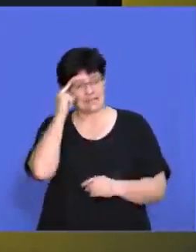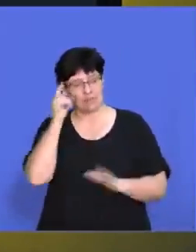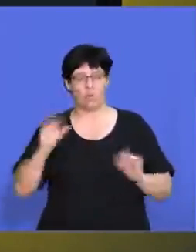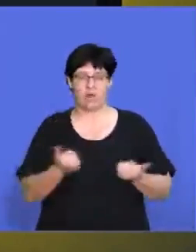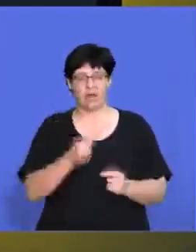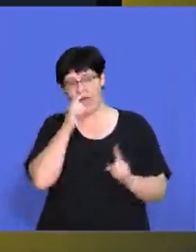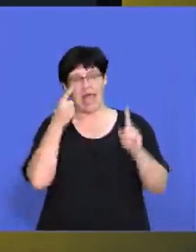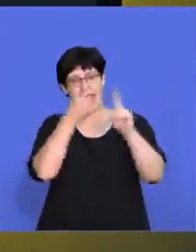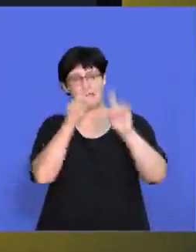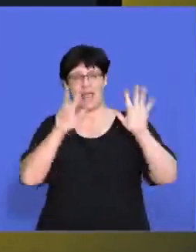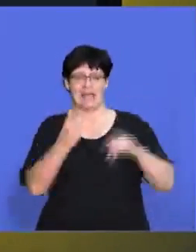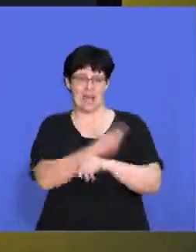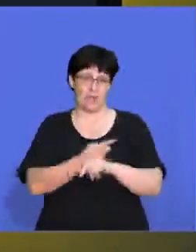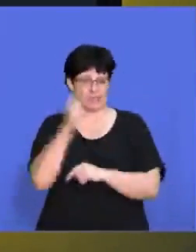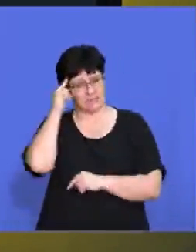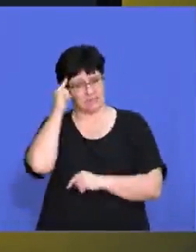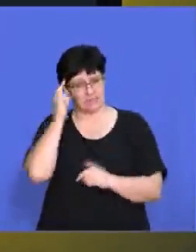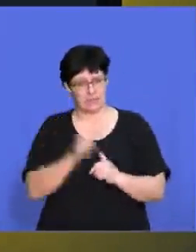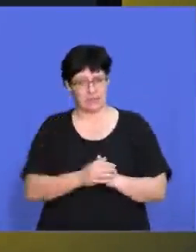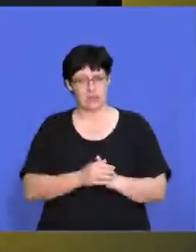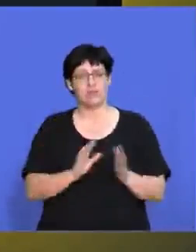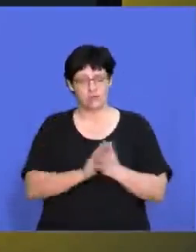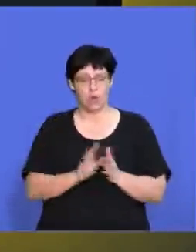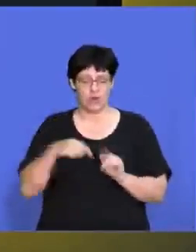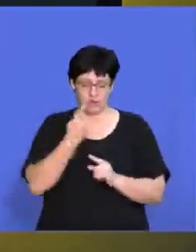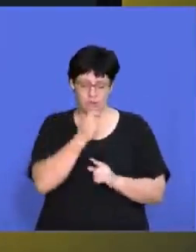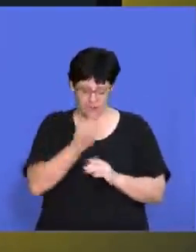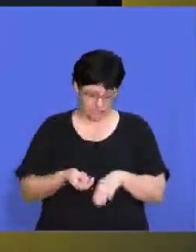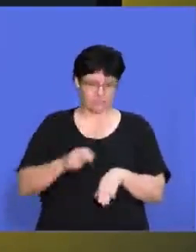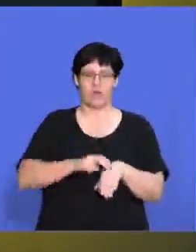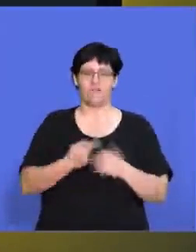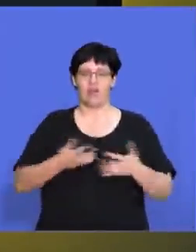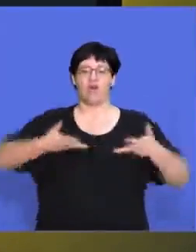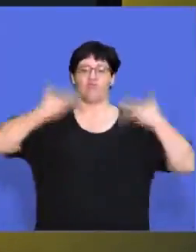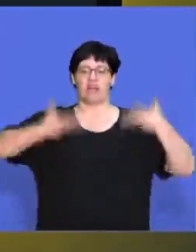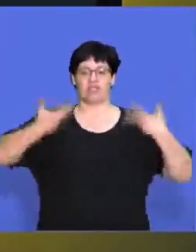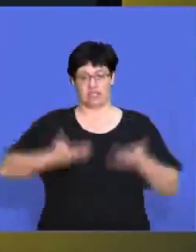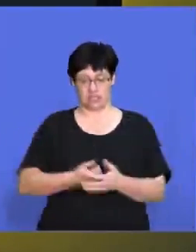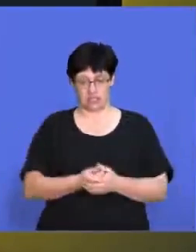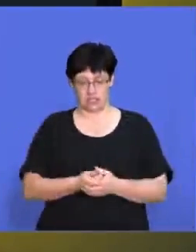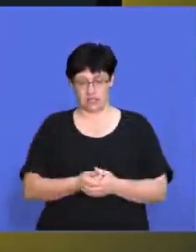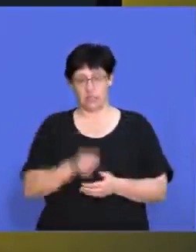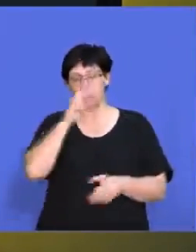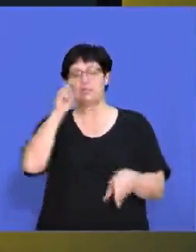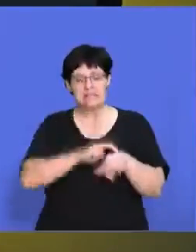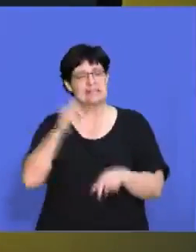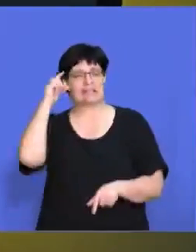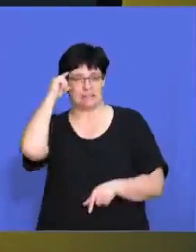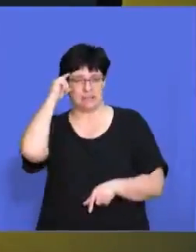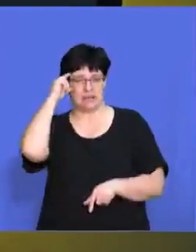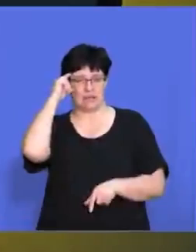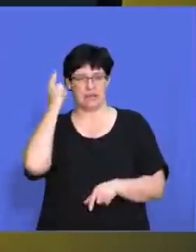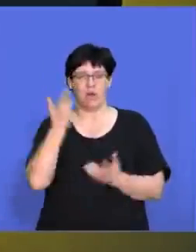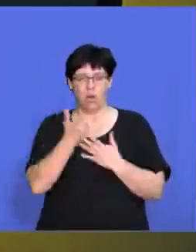you get a good night's rest. Please aim for, for eight hours, um, so that your brain is feeling, uh, is feeling refreshed. Um,